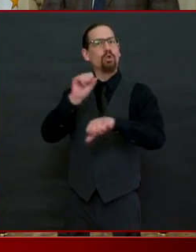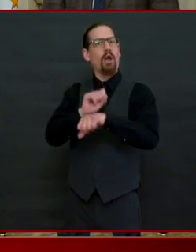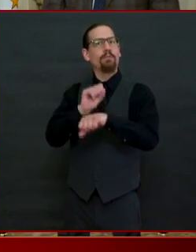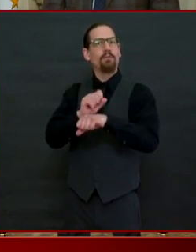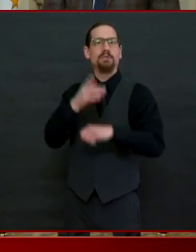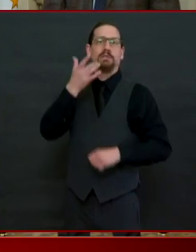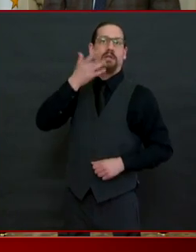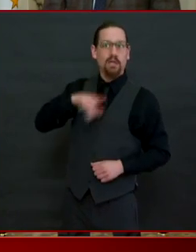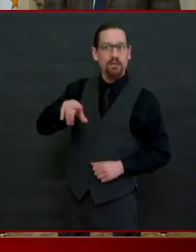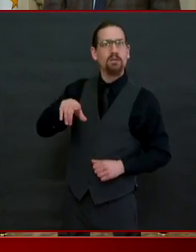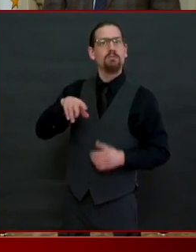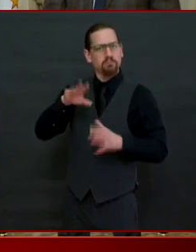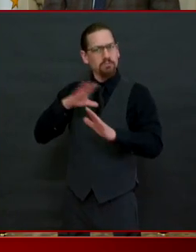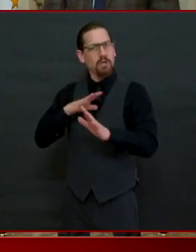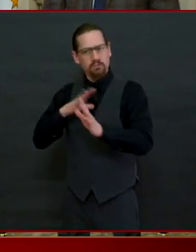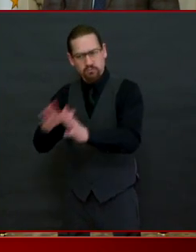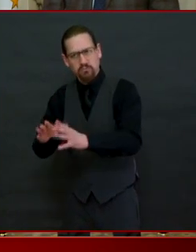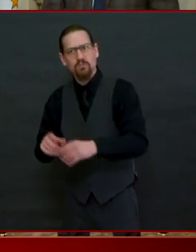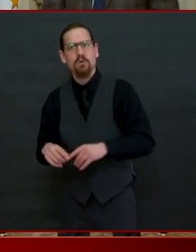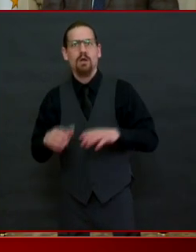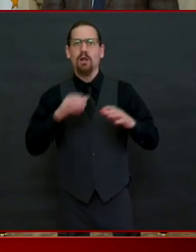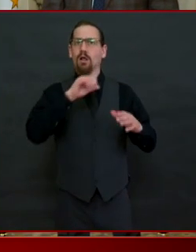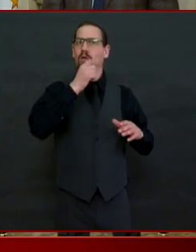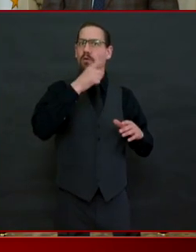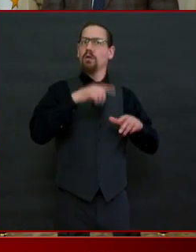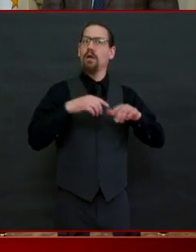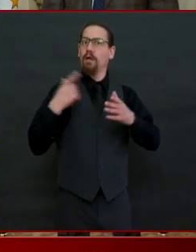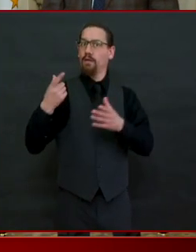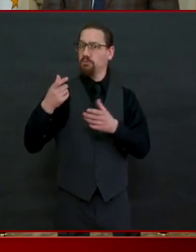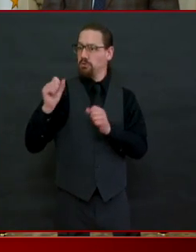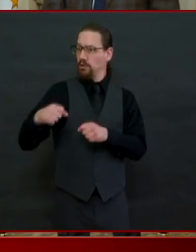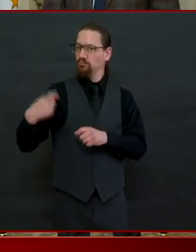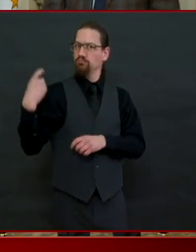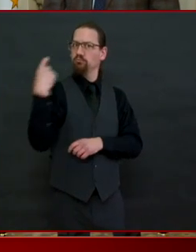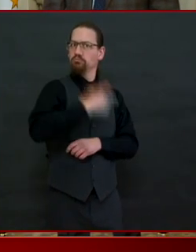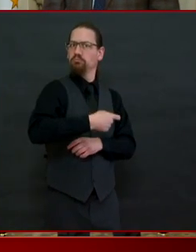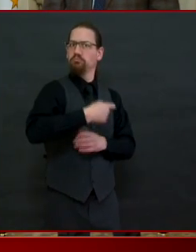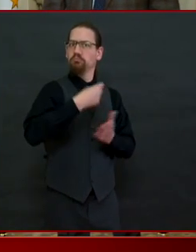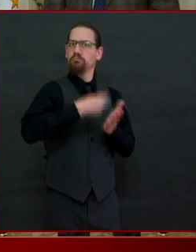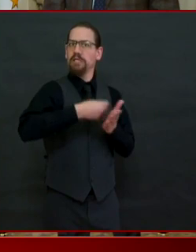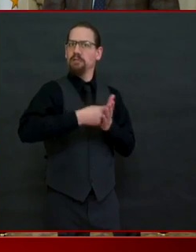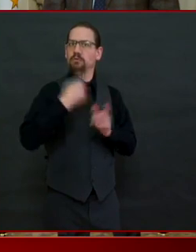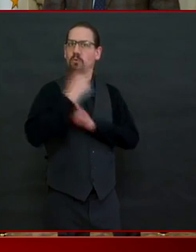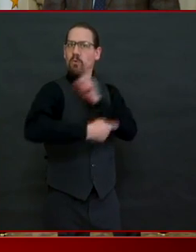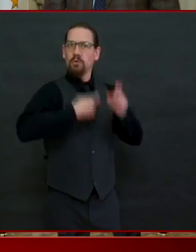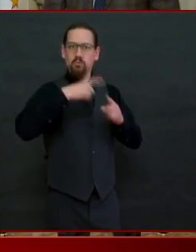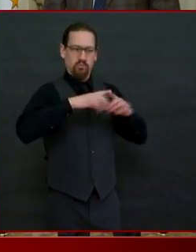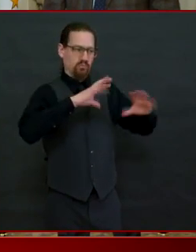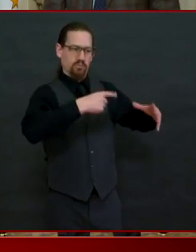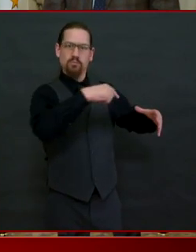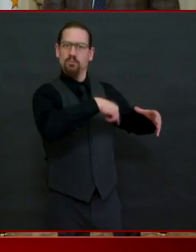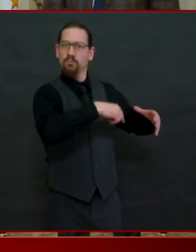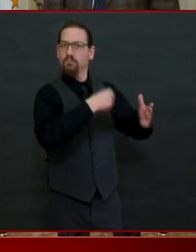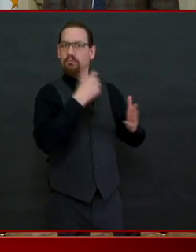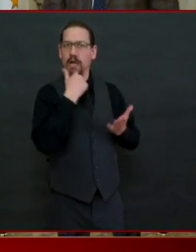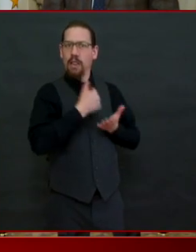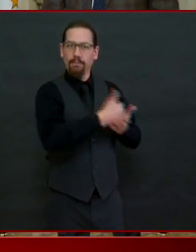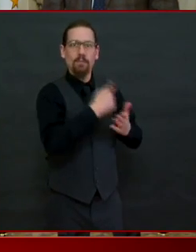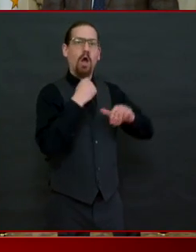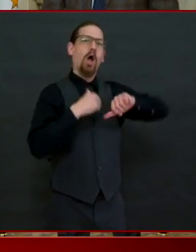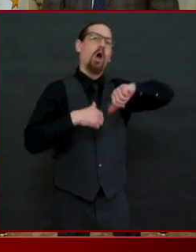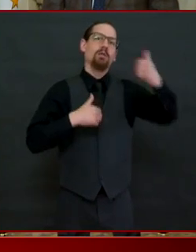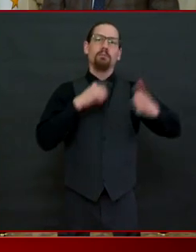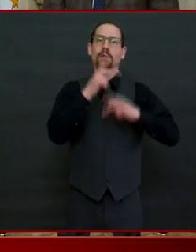of any size i'd ask you to please do that make make make donation to this fund you can go to